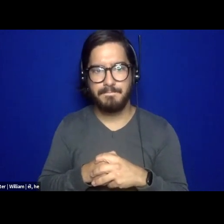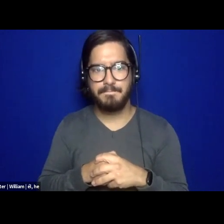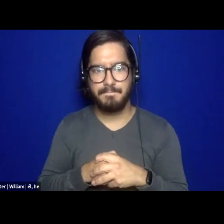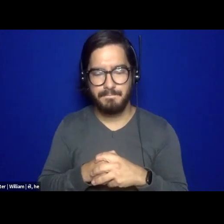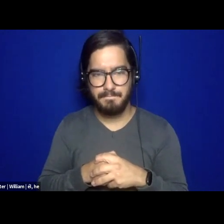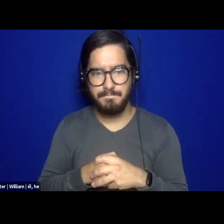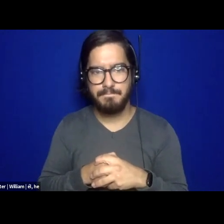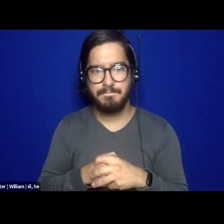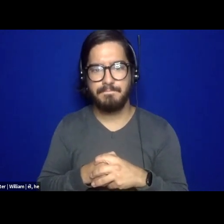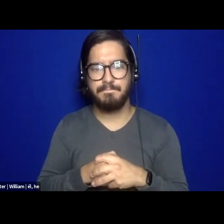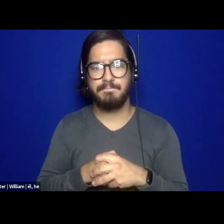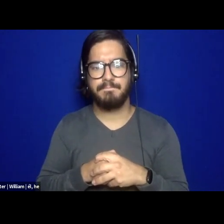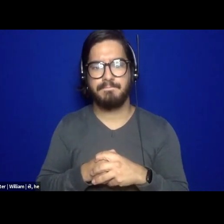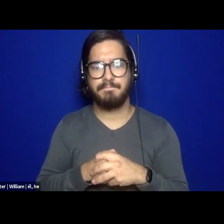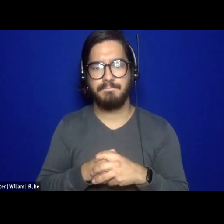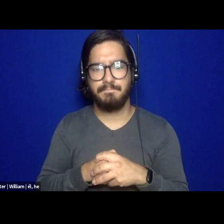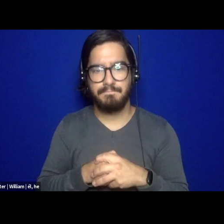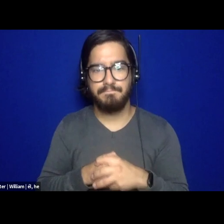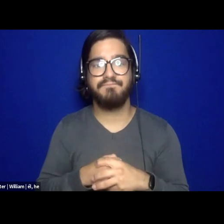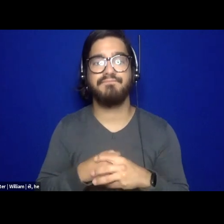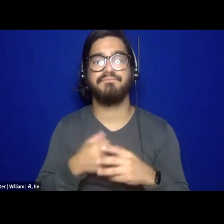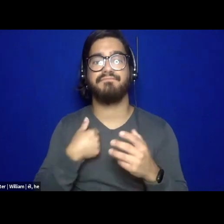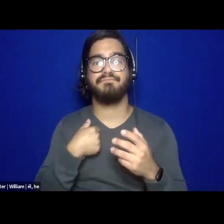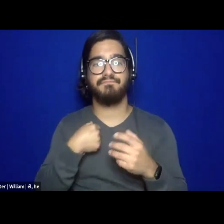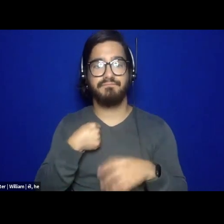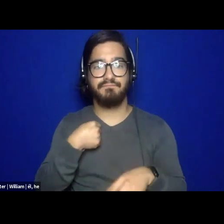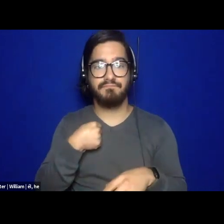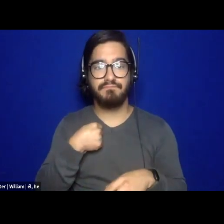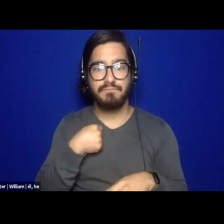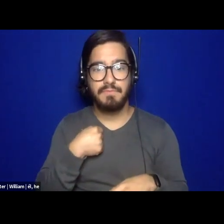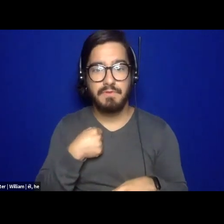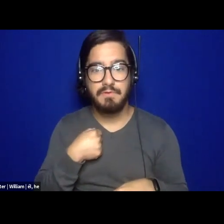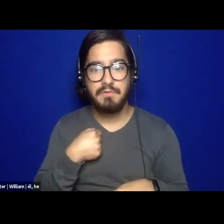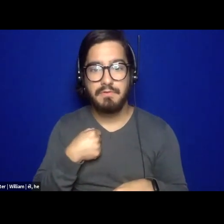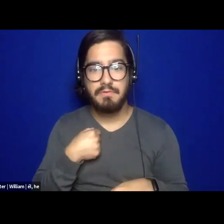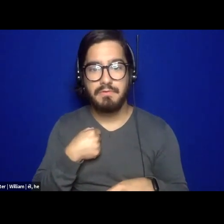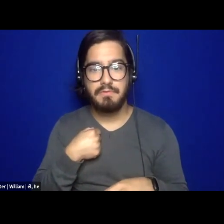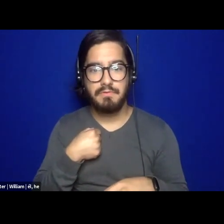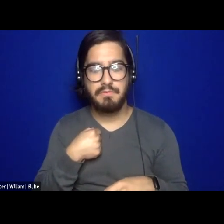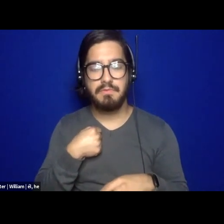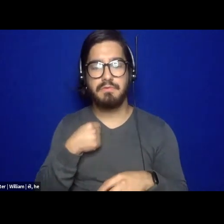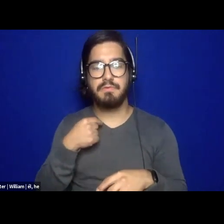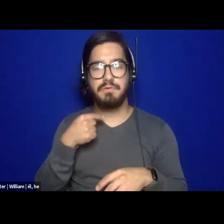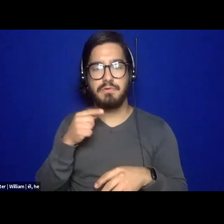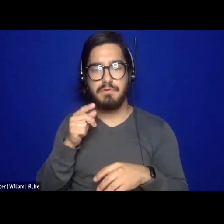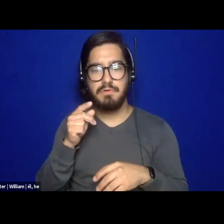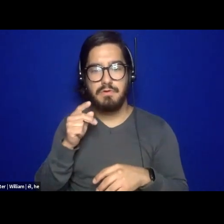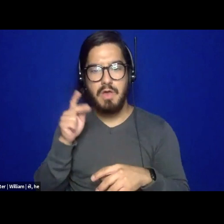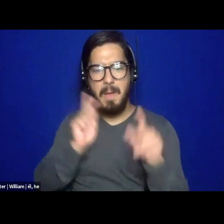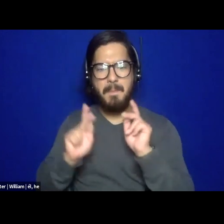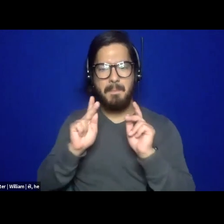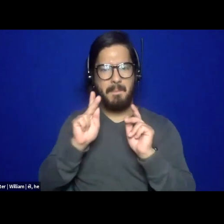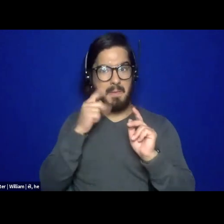because, uh, people saw fit to select me out, and I am quite aware that I was